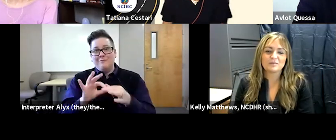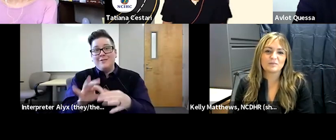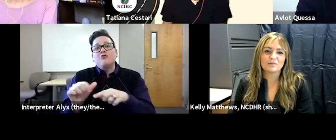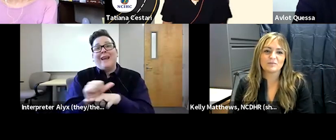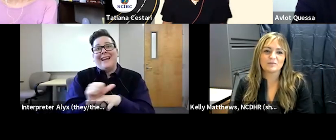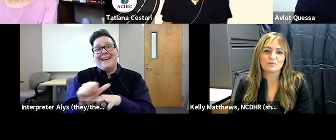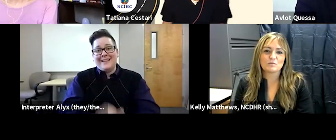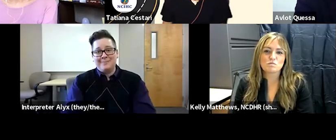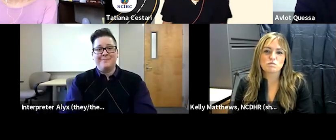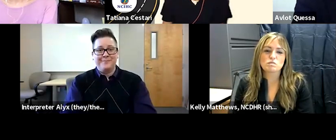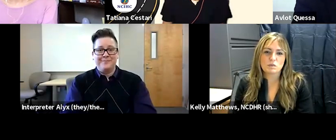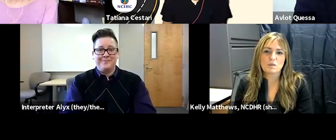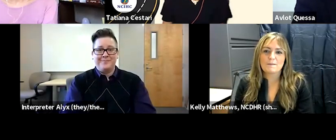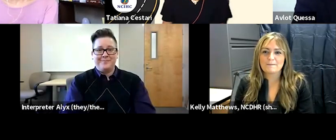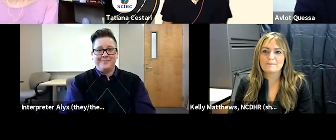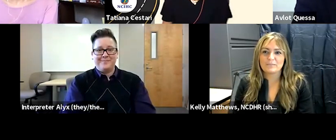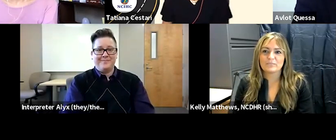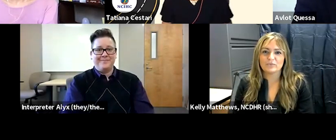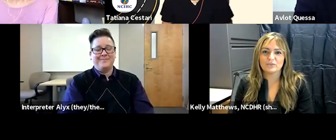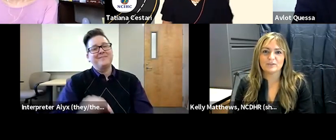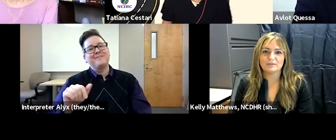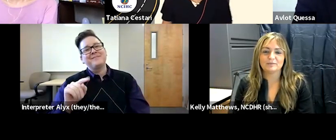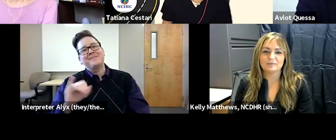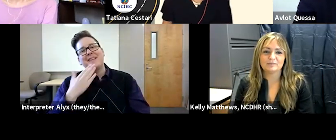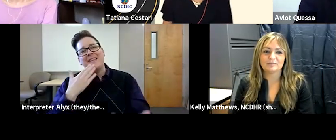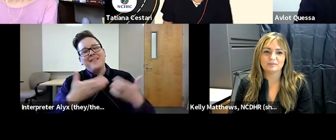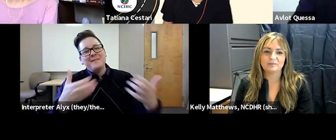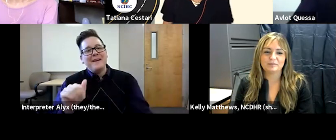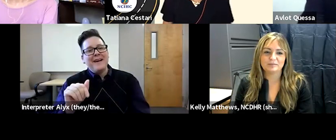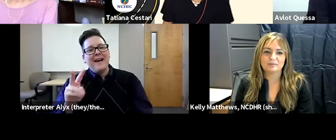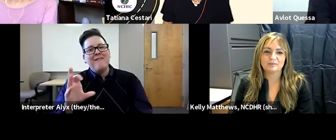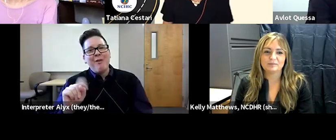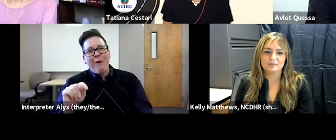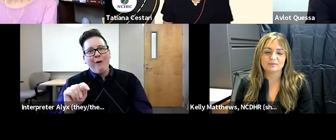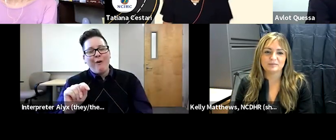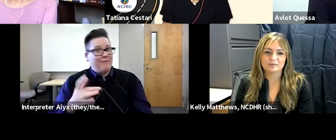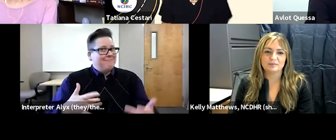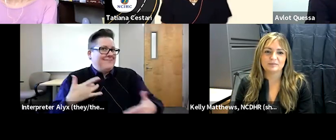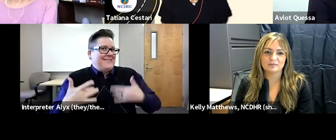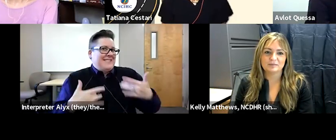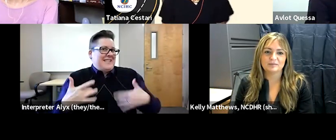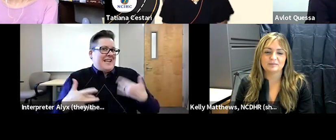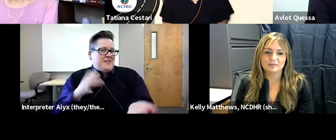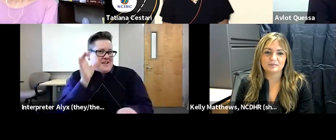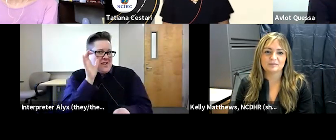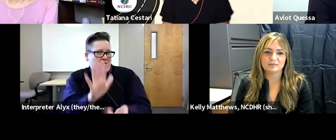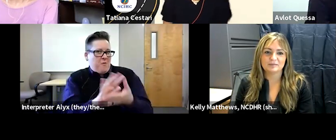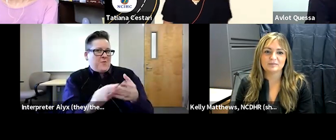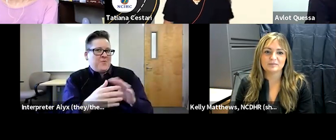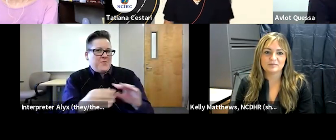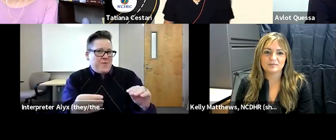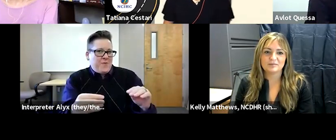you thank you you so much avlo this is uh i'm very excited to to hear your stories